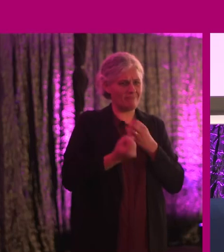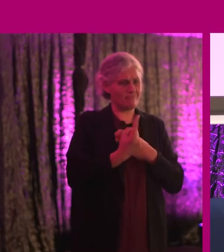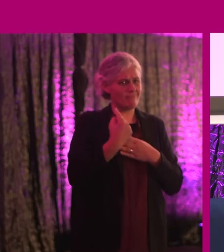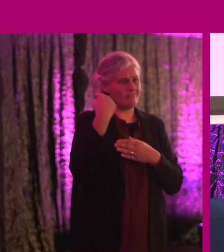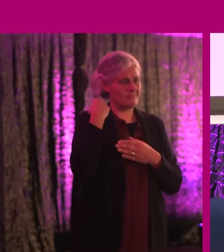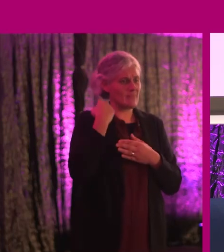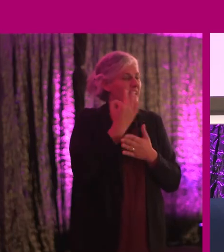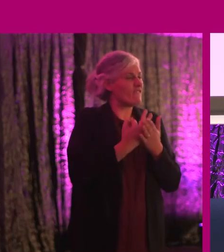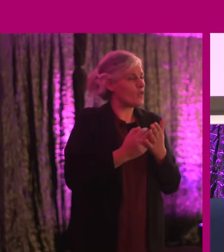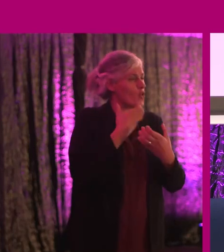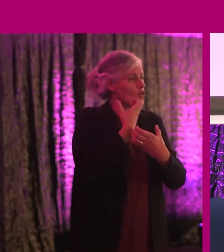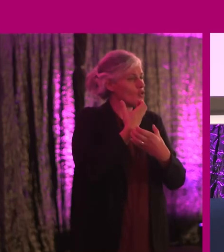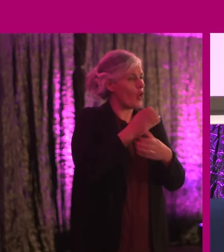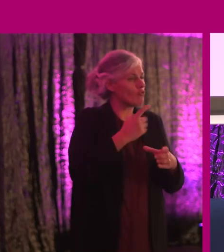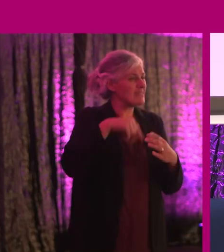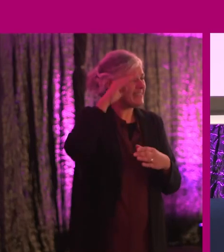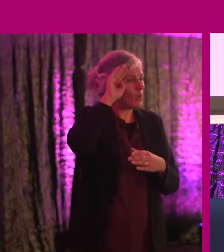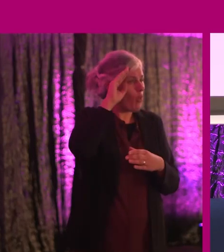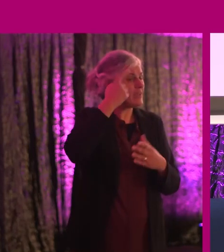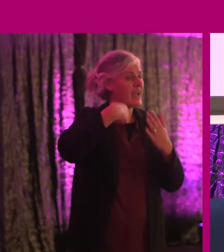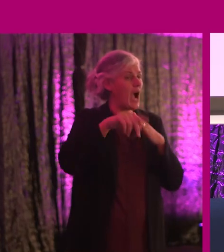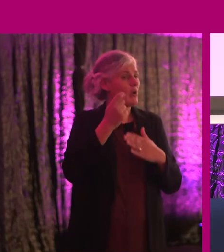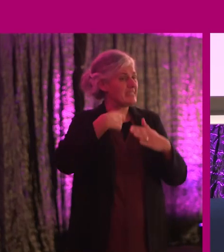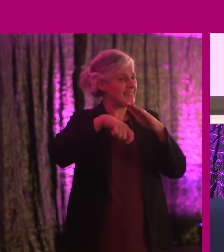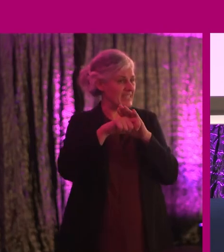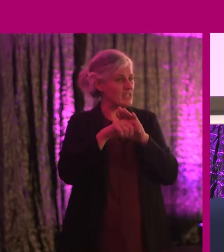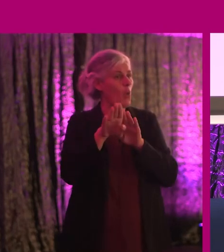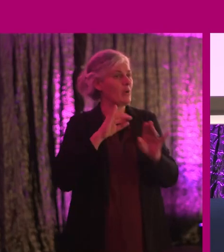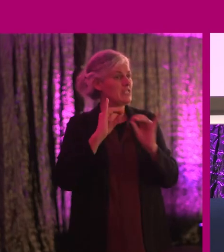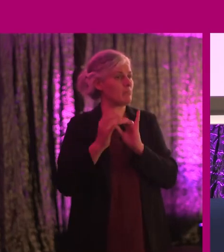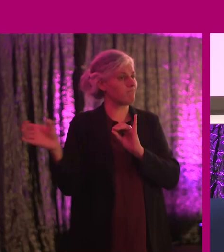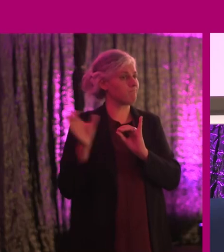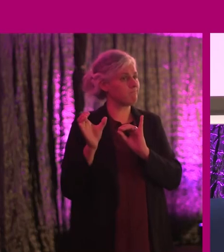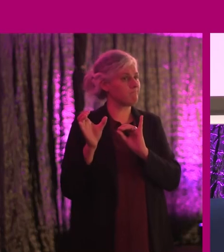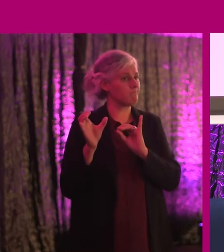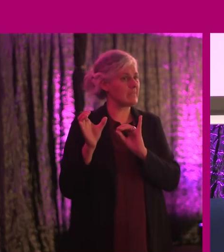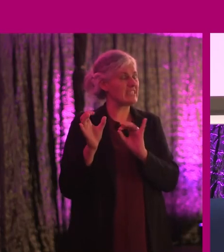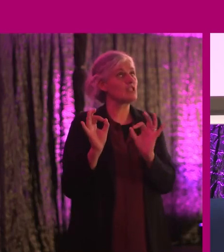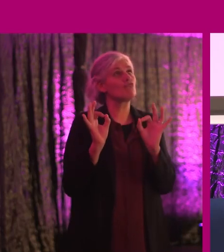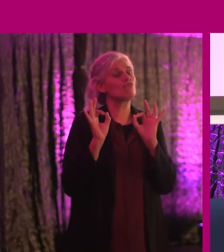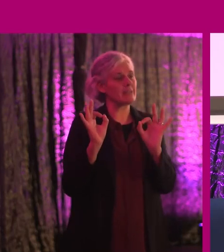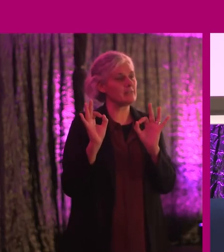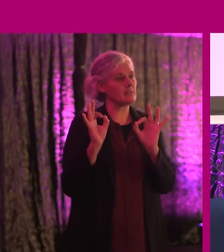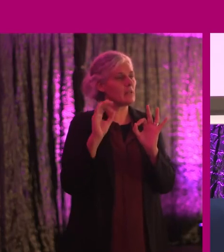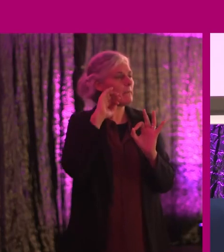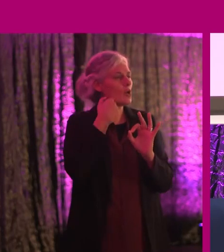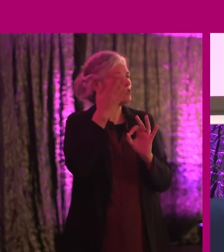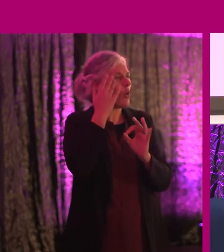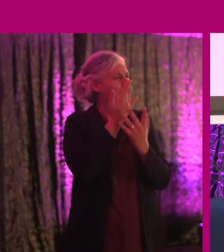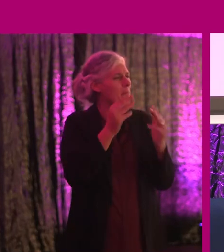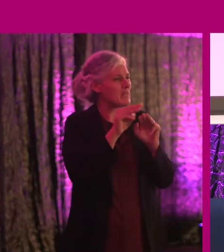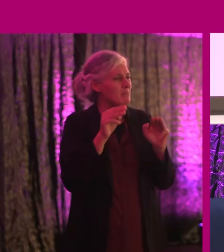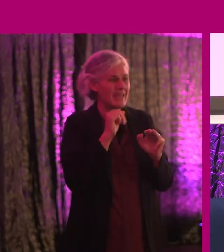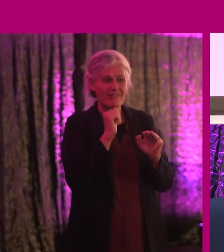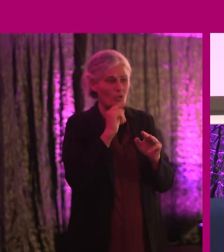very few countries in the world. There was our Taoiseach with an interpreter. Bloody great. Because do you know how many people